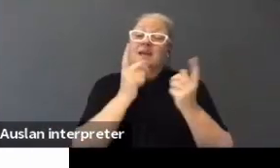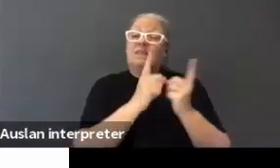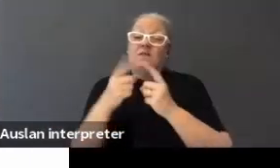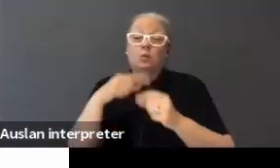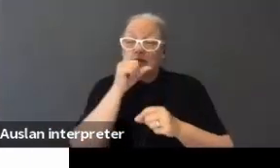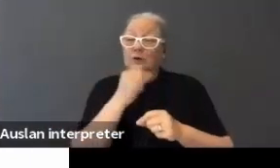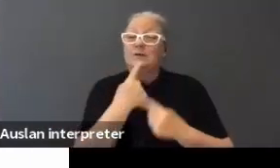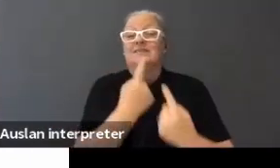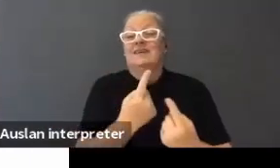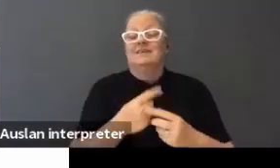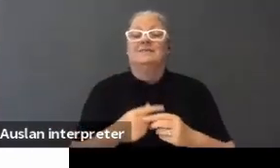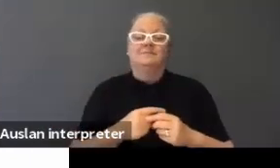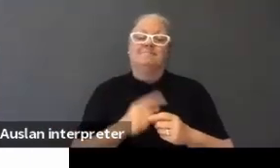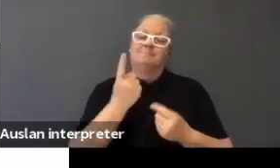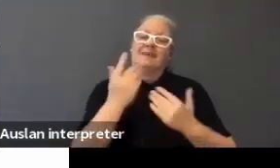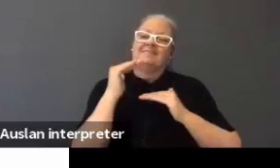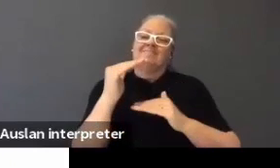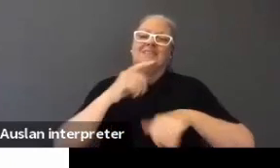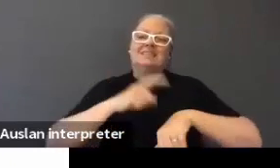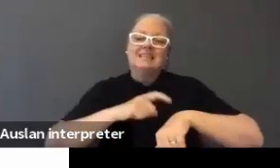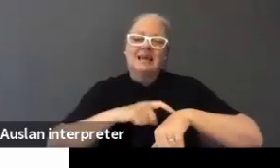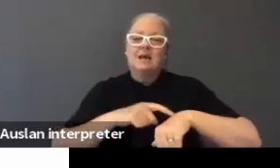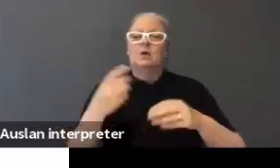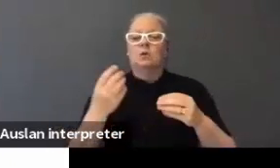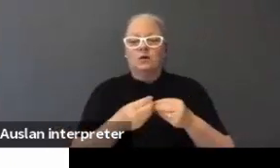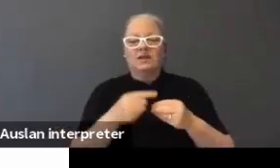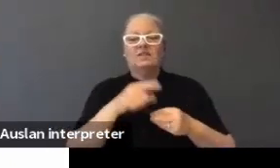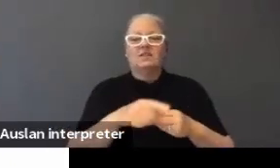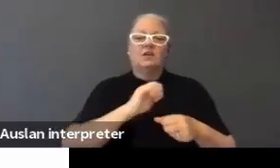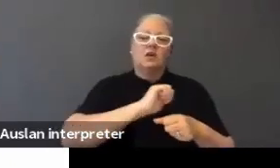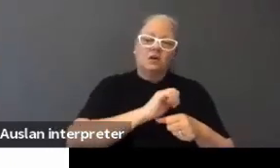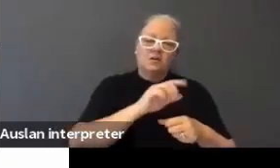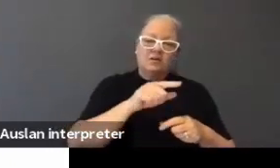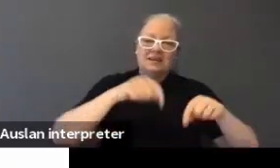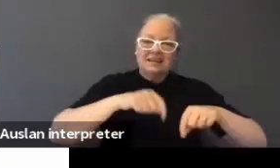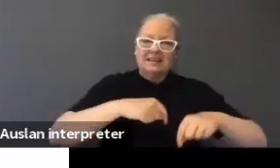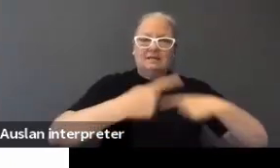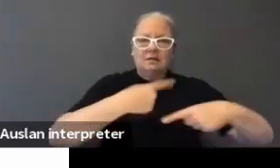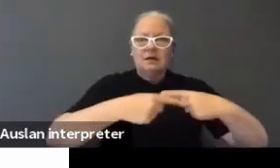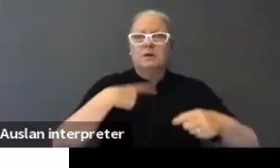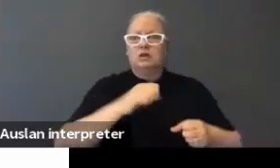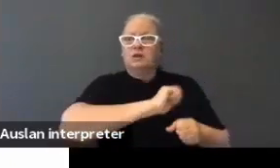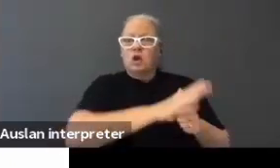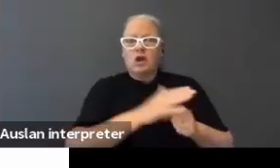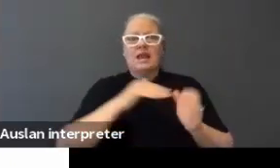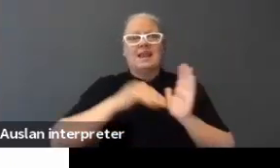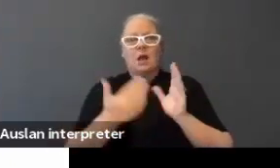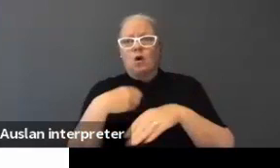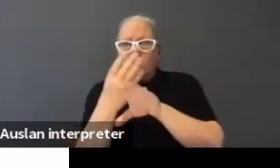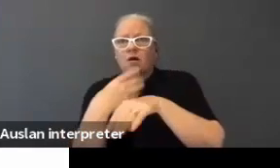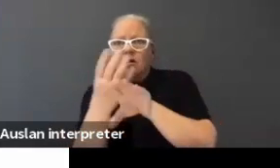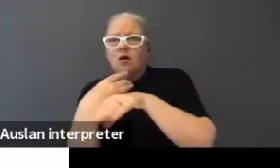Now, with this sort of stuff, with COVID and going online so quickly, you can see there were many challenges.